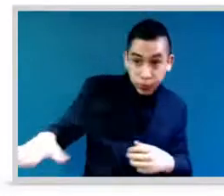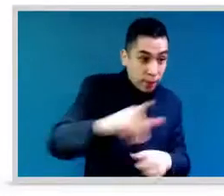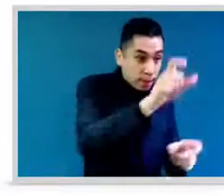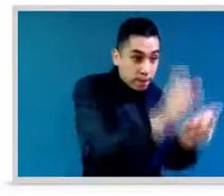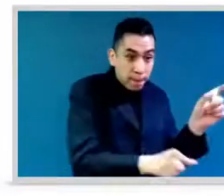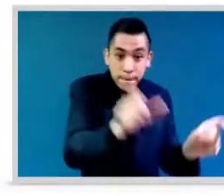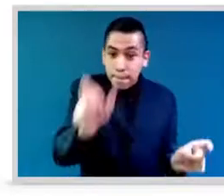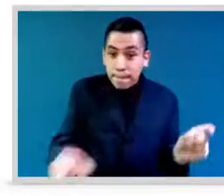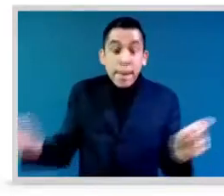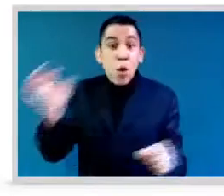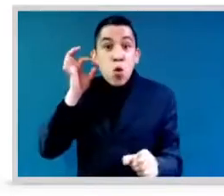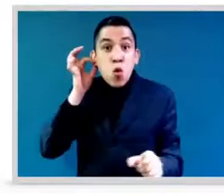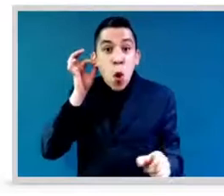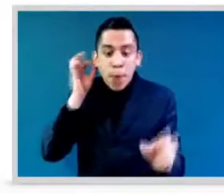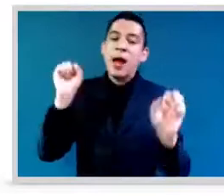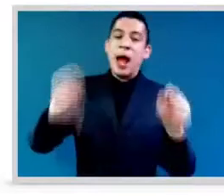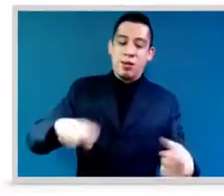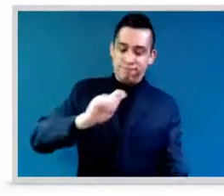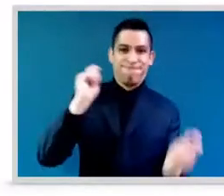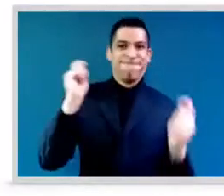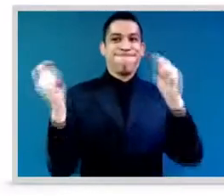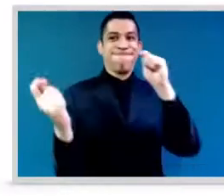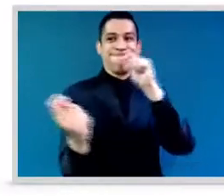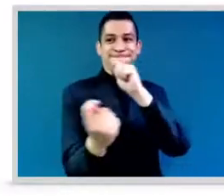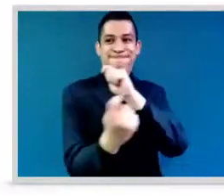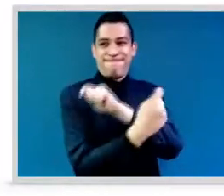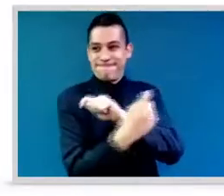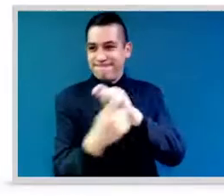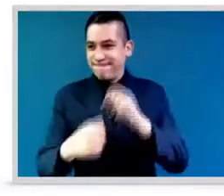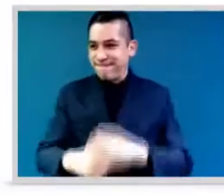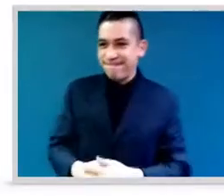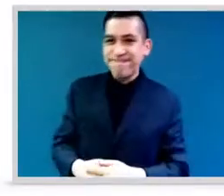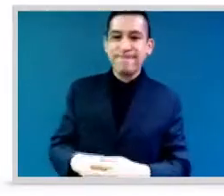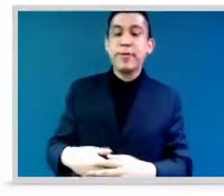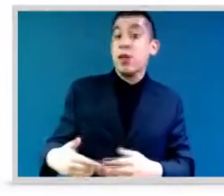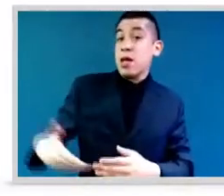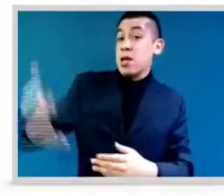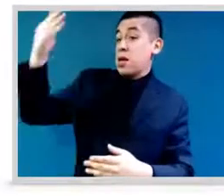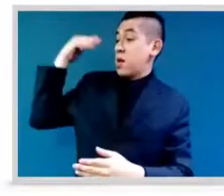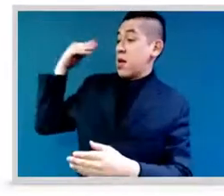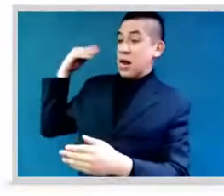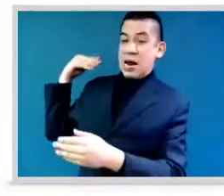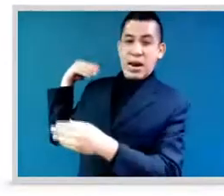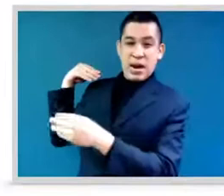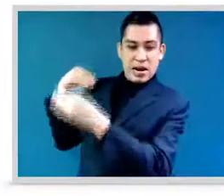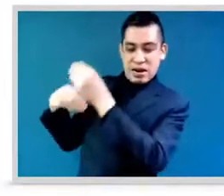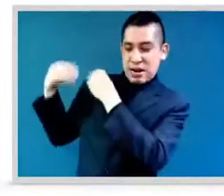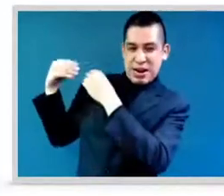former Prime Minister of New Zealand, who also was one of the highest level women in the UN for a long time.